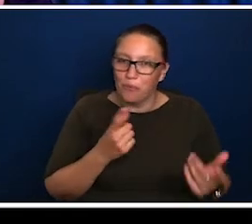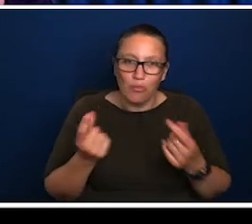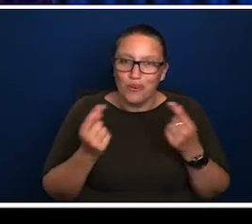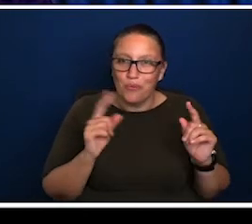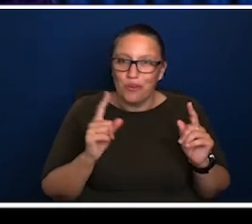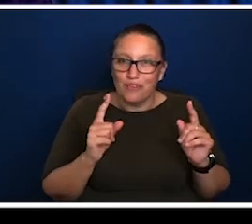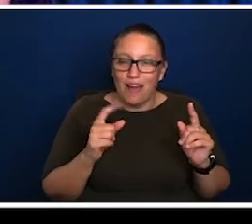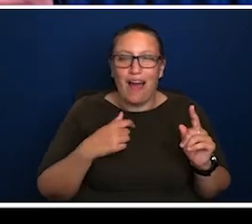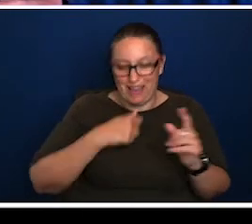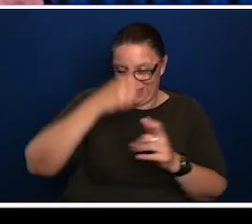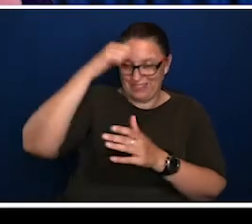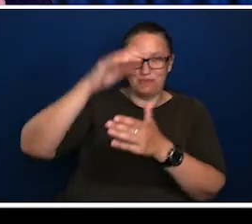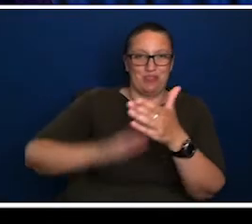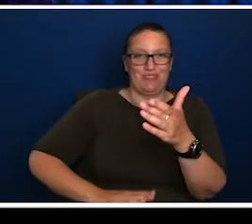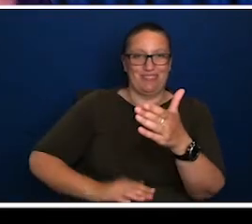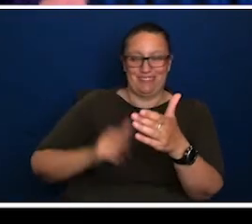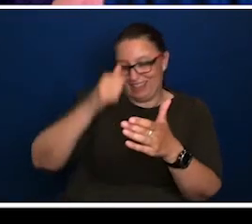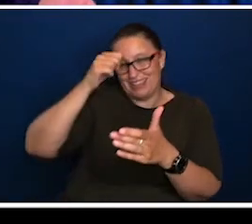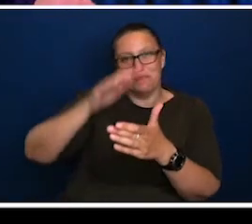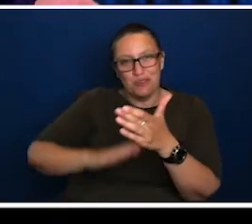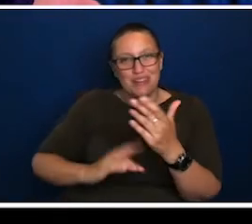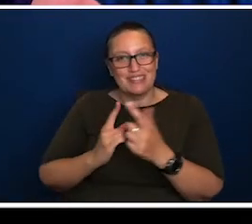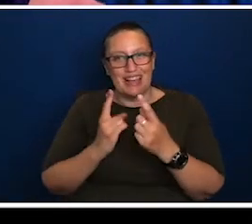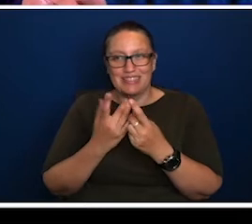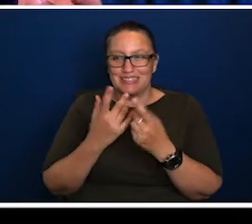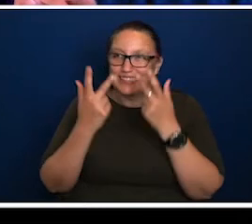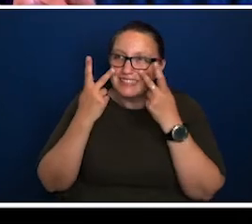people will get when things reopen again are the things they experience.